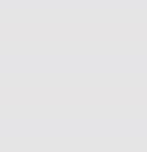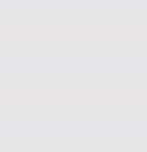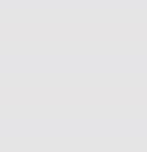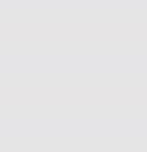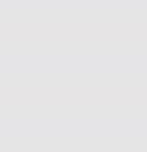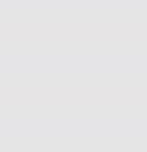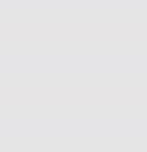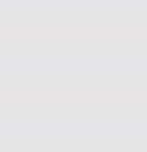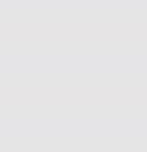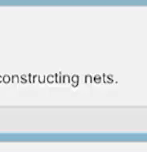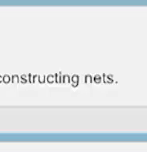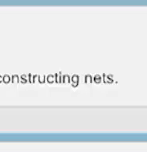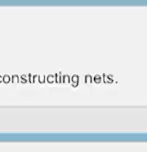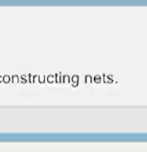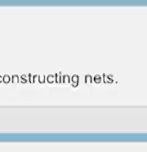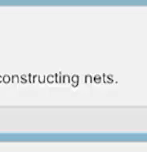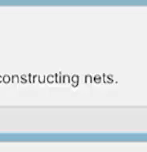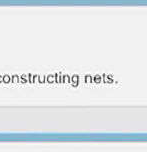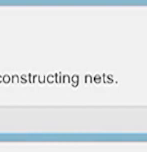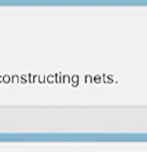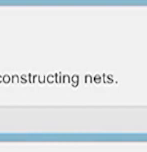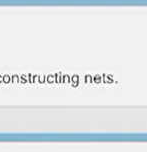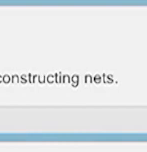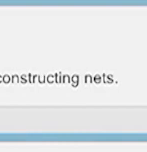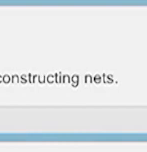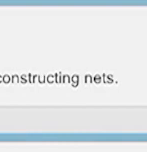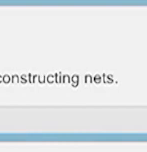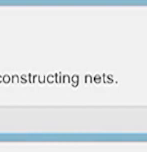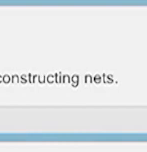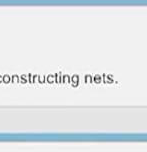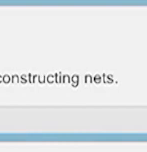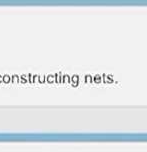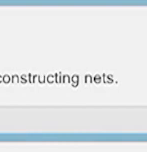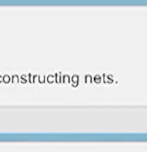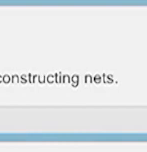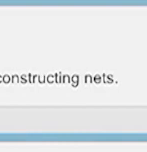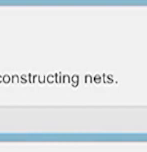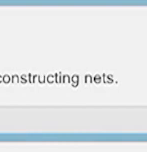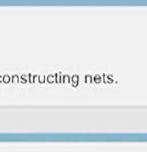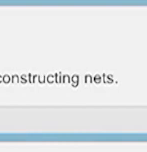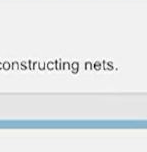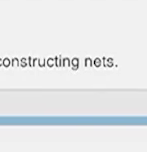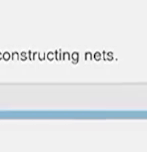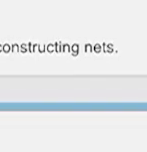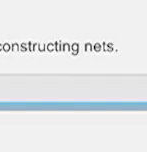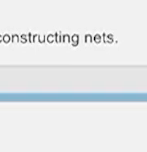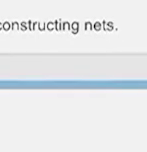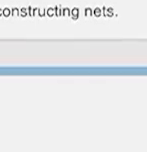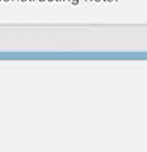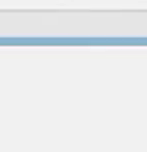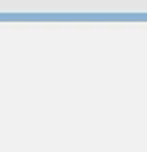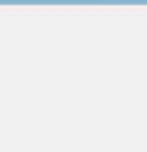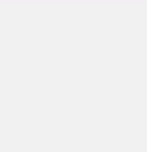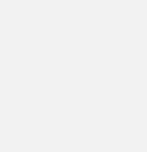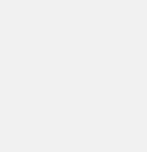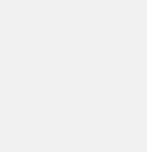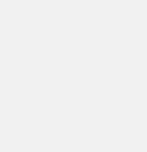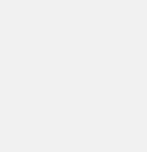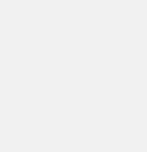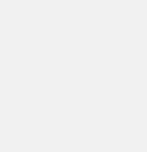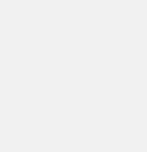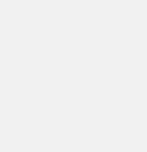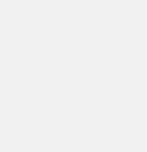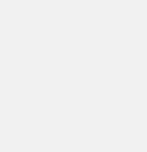Here's a mathematics example. We can see an eighth grade surface area lesson where students watch a brief